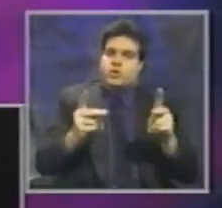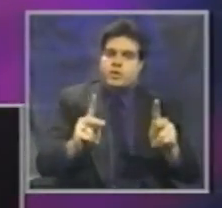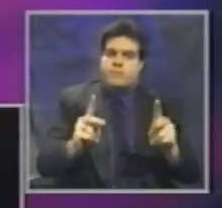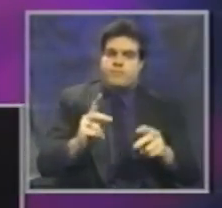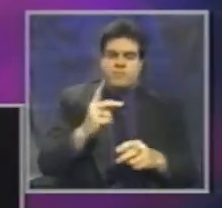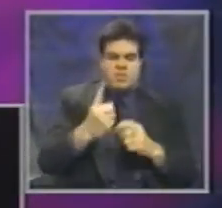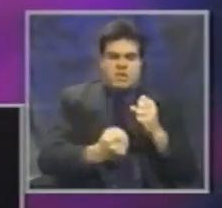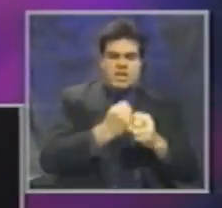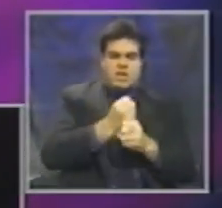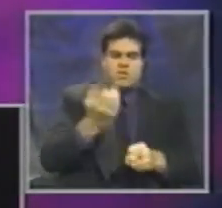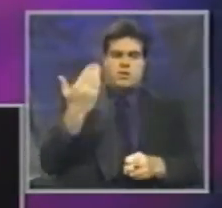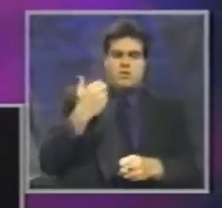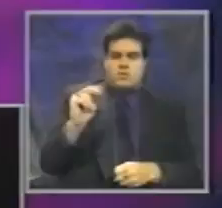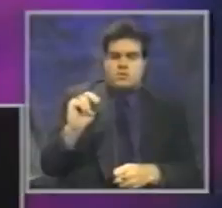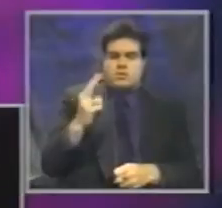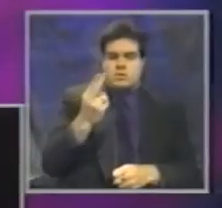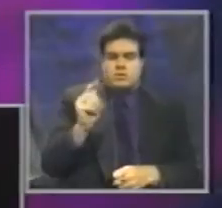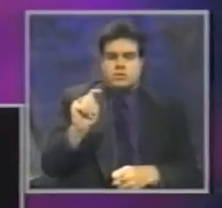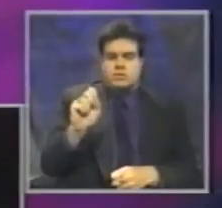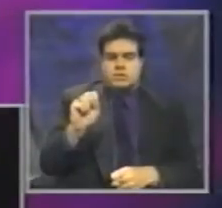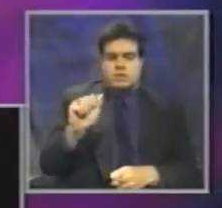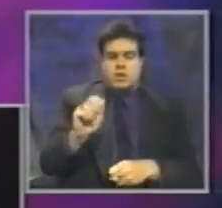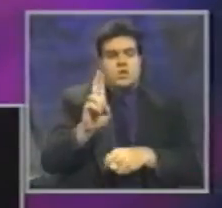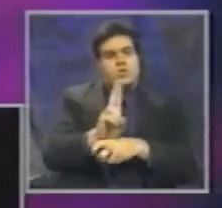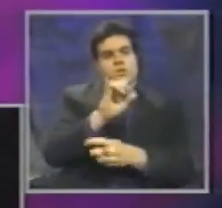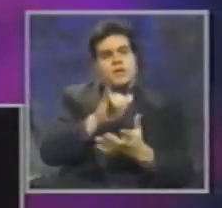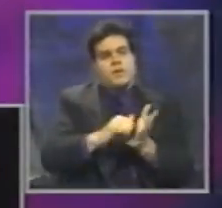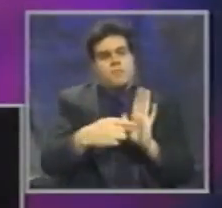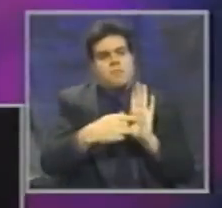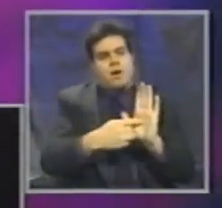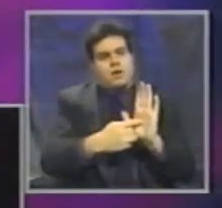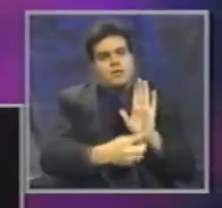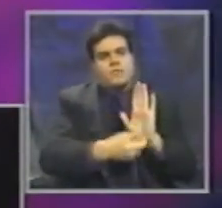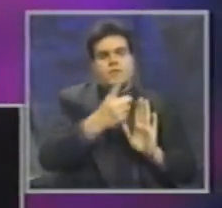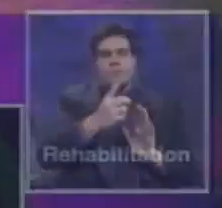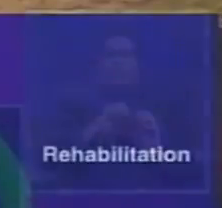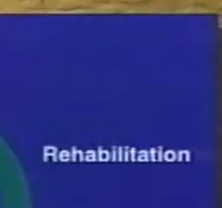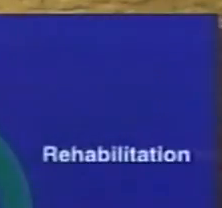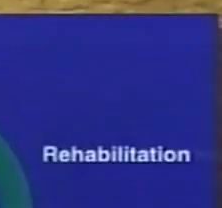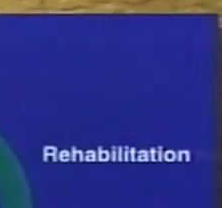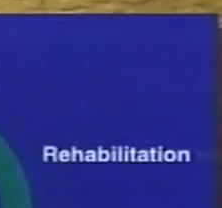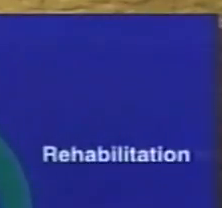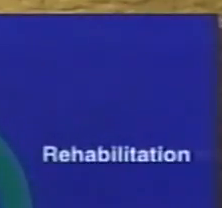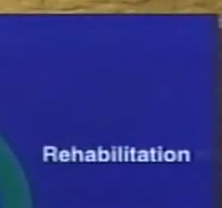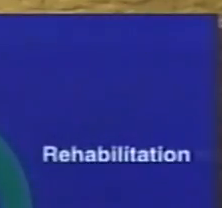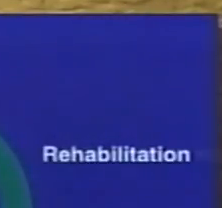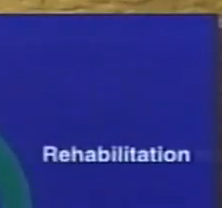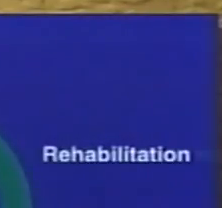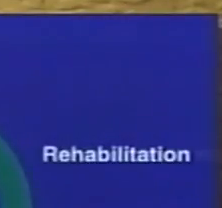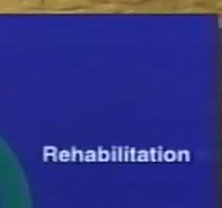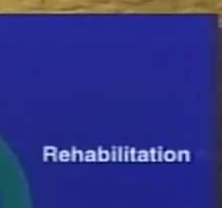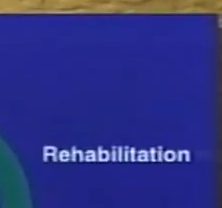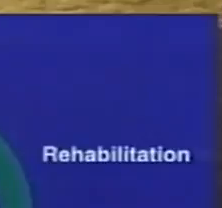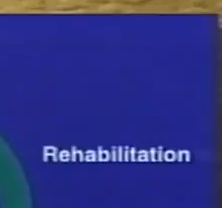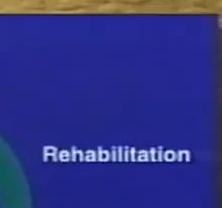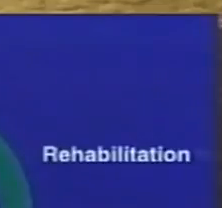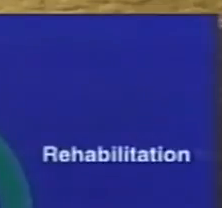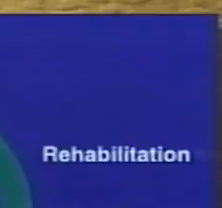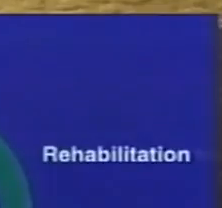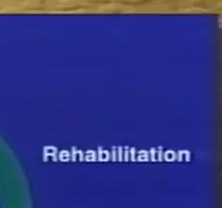NHTSA used the concept of injury control to develop a model of how we could expand and improve our efforts to address traffic issues.